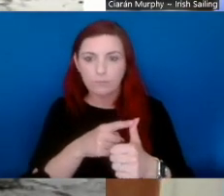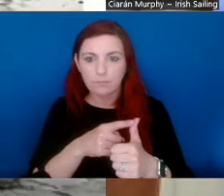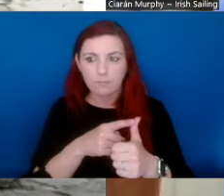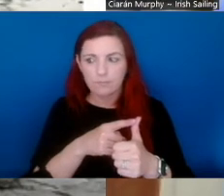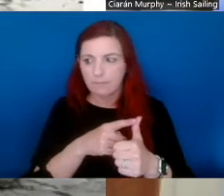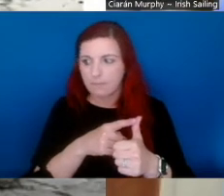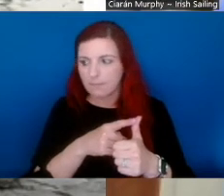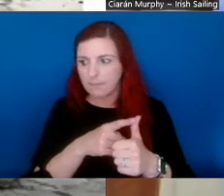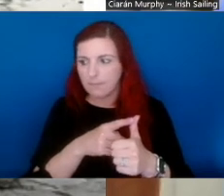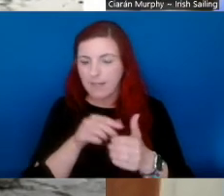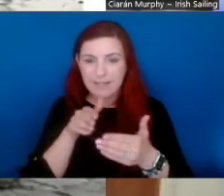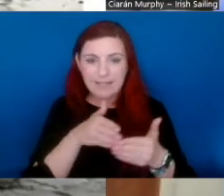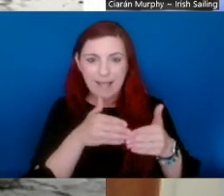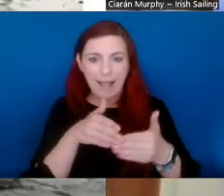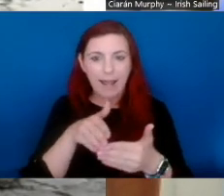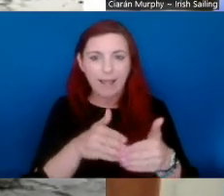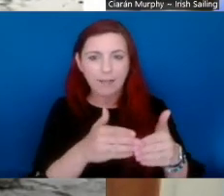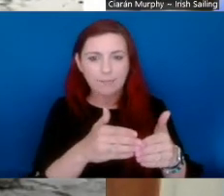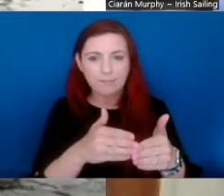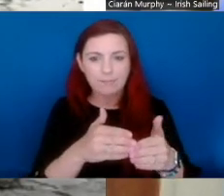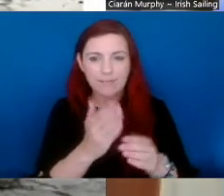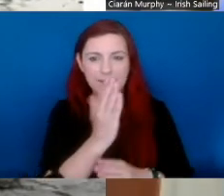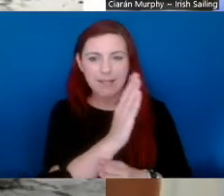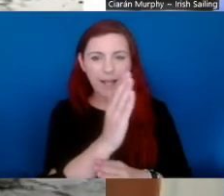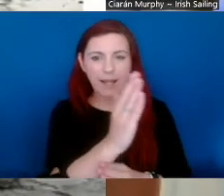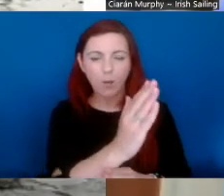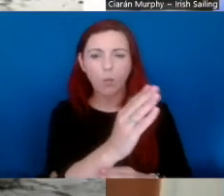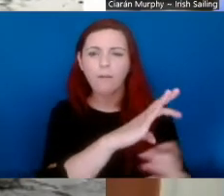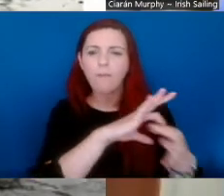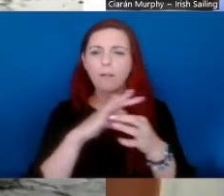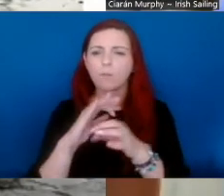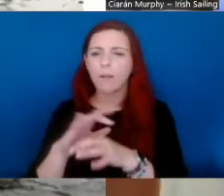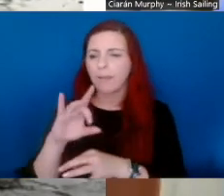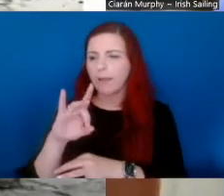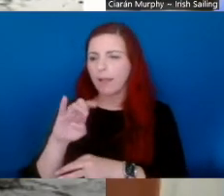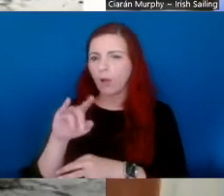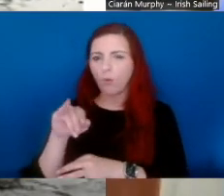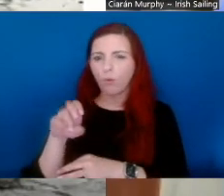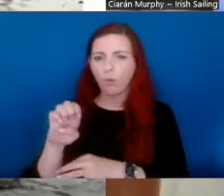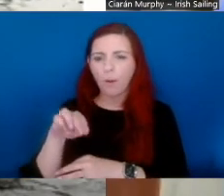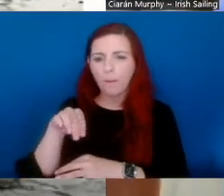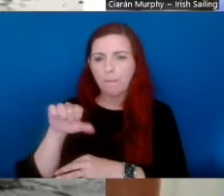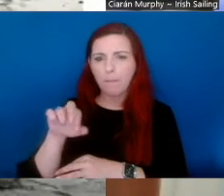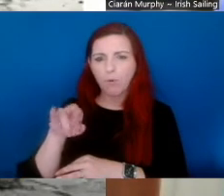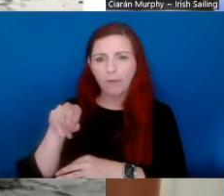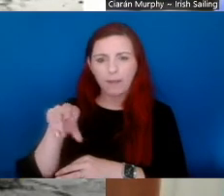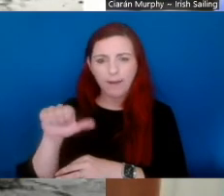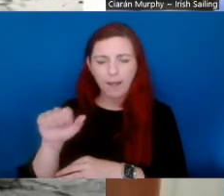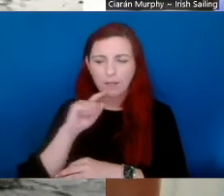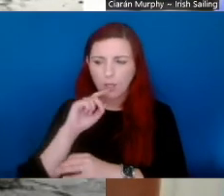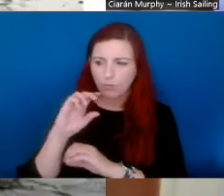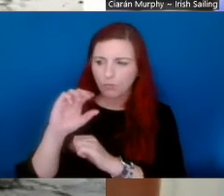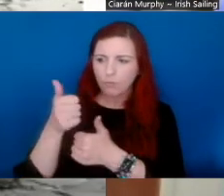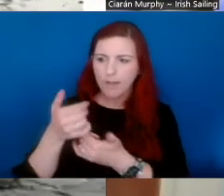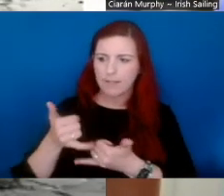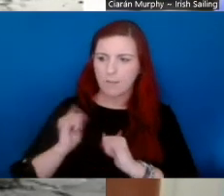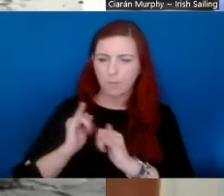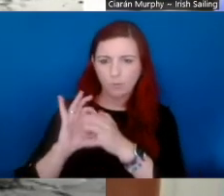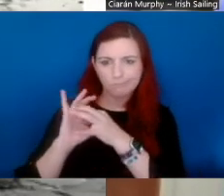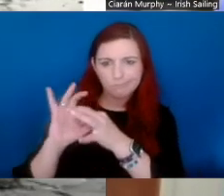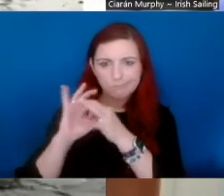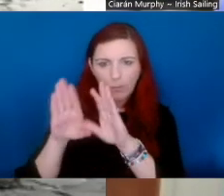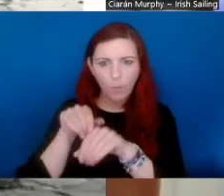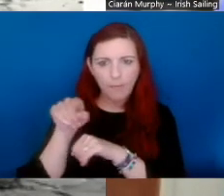one sailing project, um, we're, we're involved with Kilrush Marina and, um, it was great to